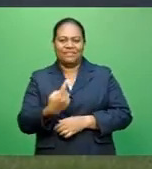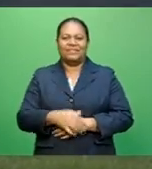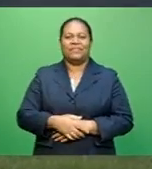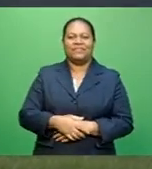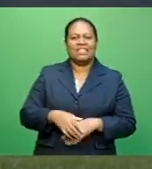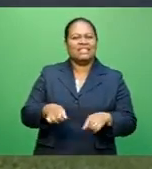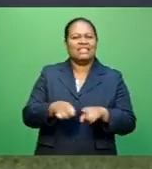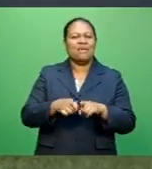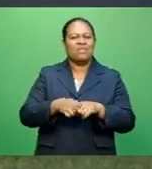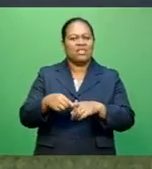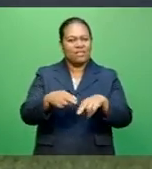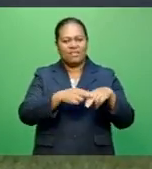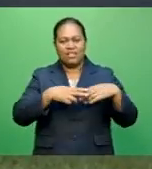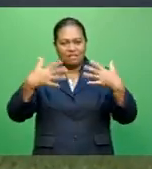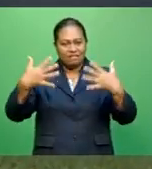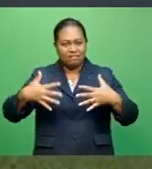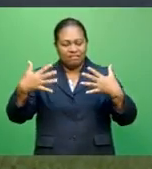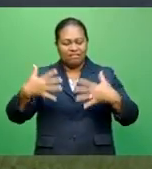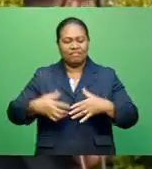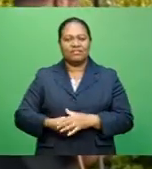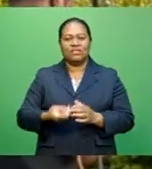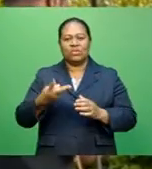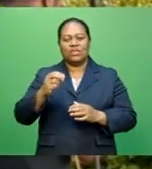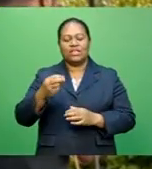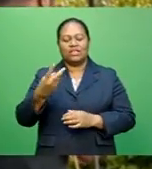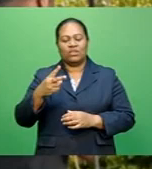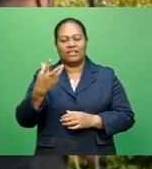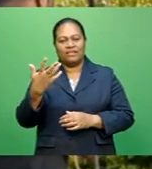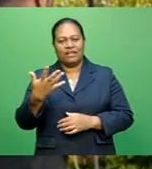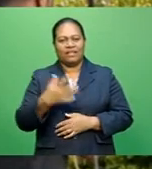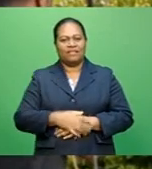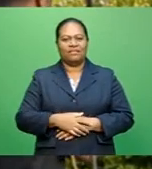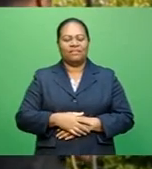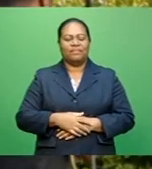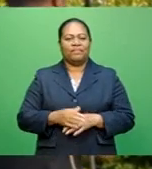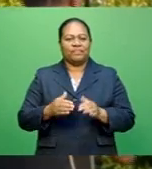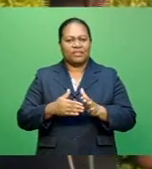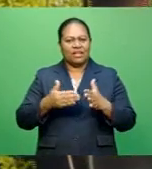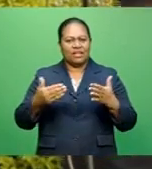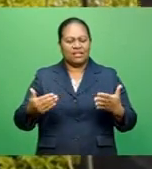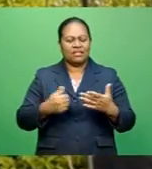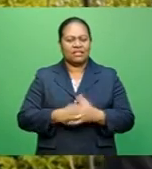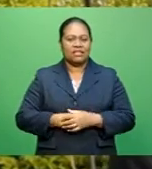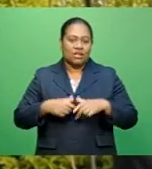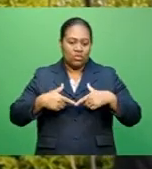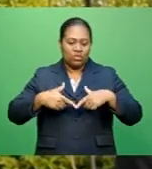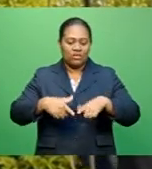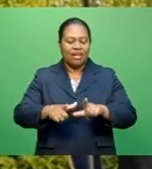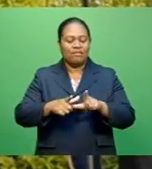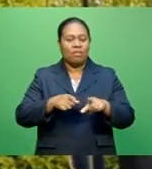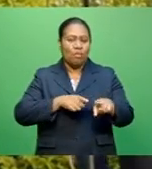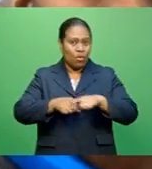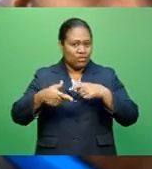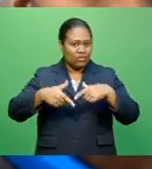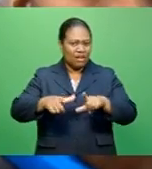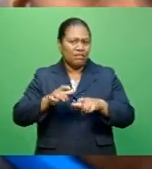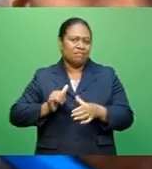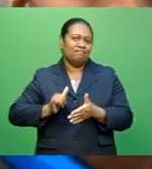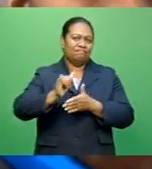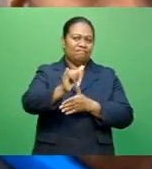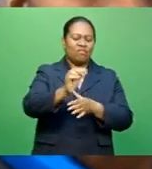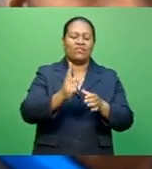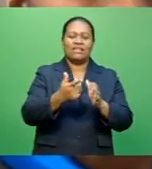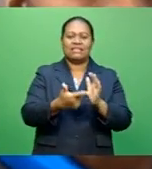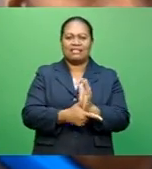the Fiji in the 2025 World Cup. About 12 players travelled by plane for the first time when they left Fiji two